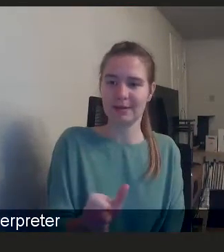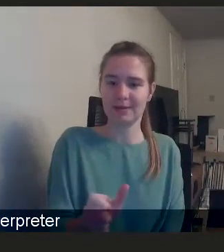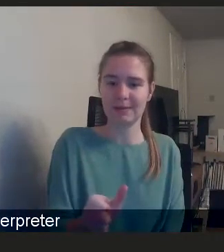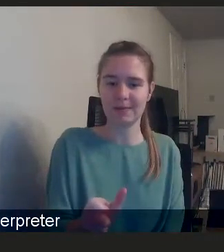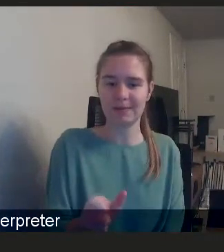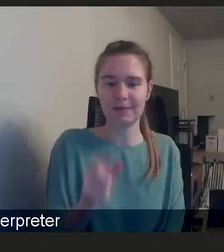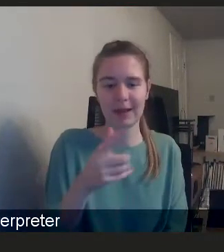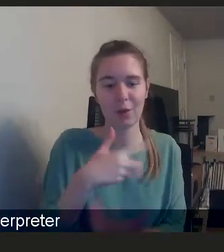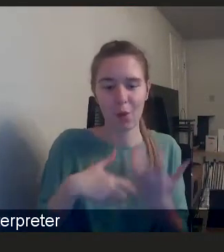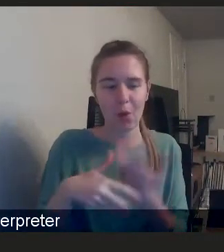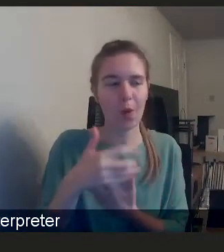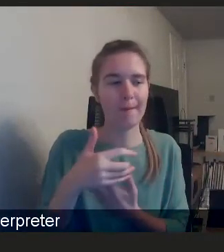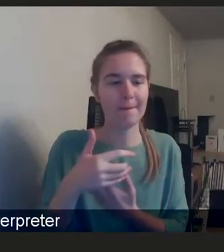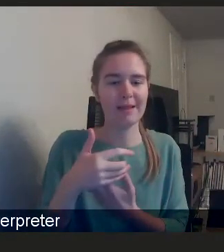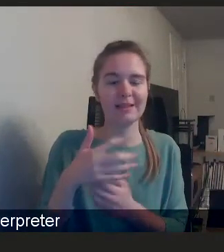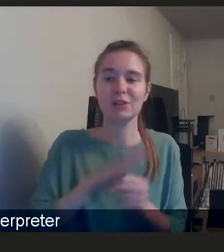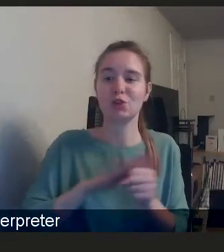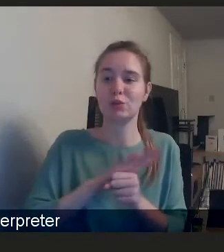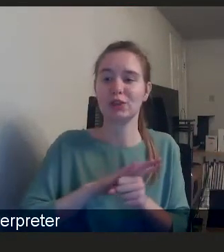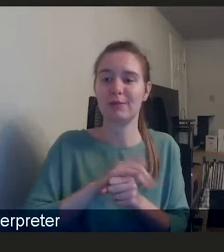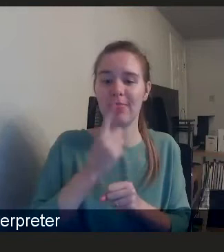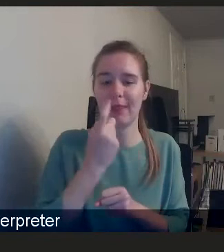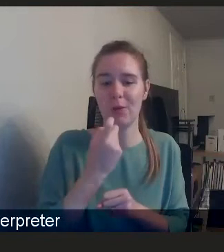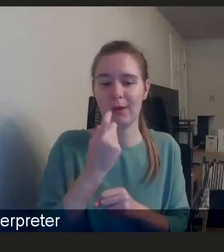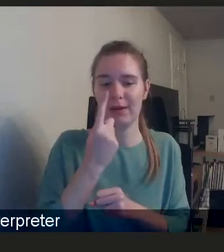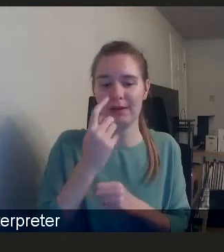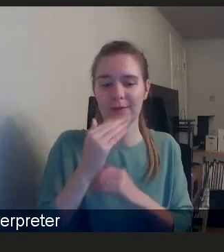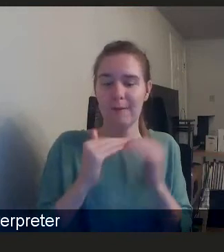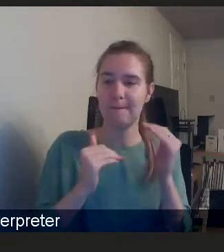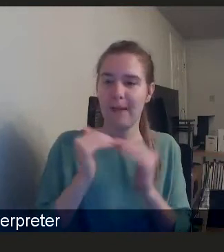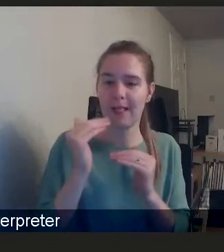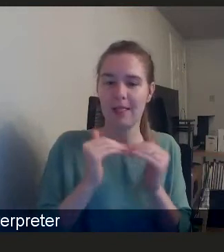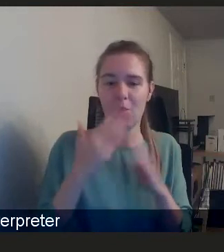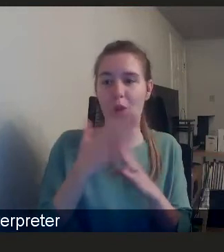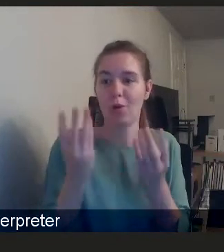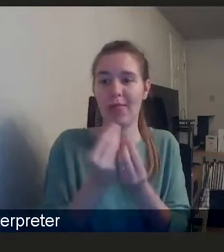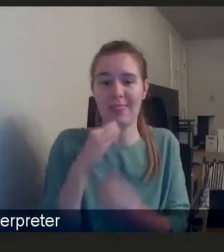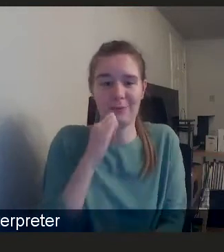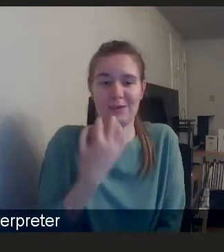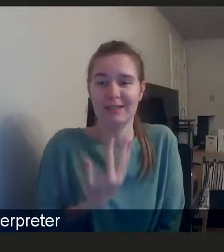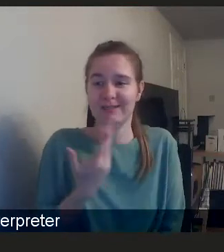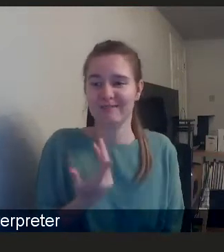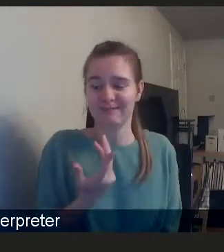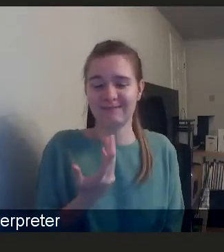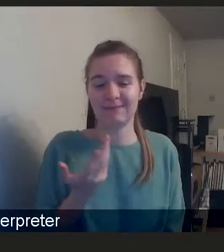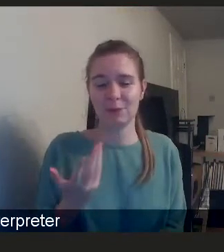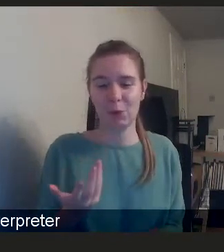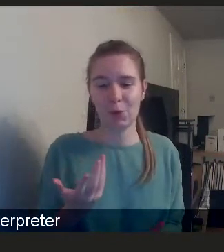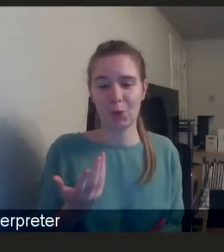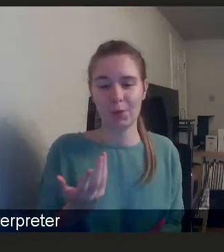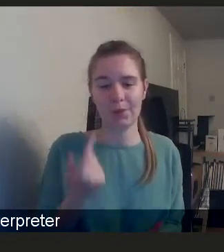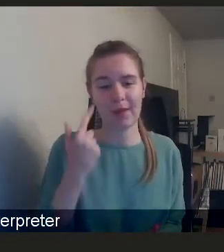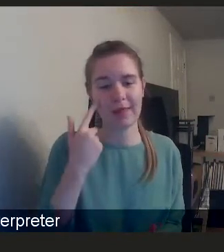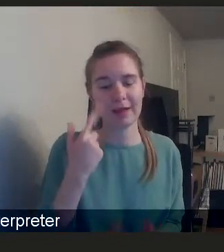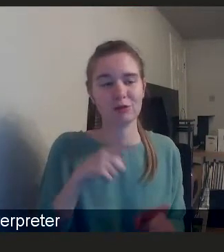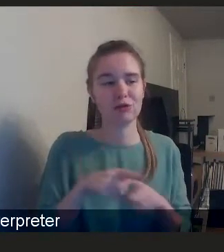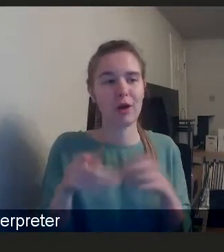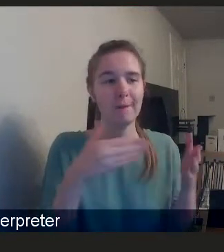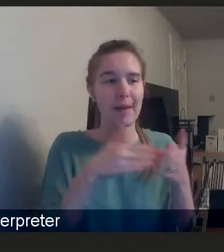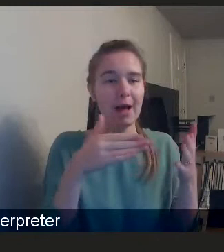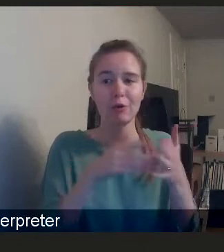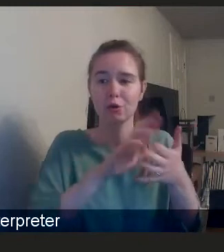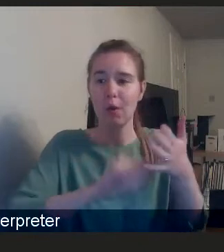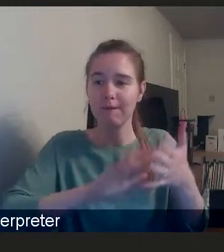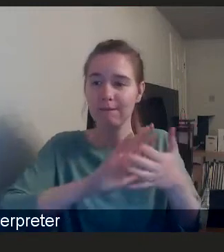kind of complex cases that we kind of build, work with every day. So I think in order to break down the barriers,